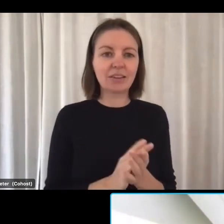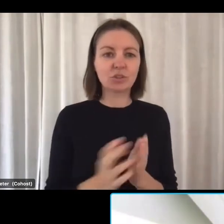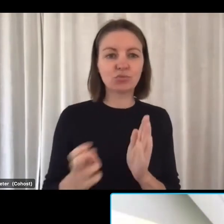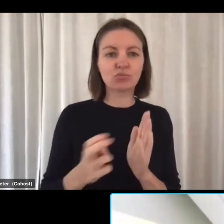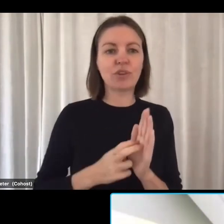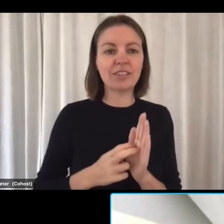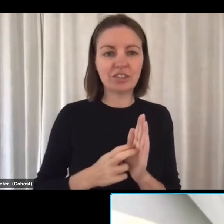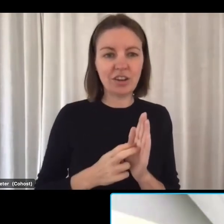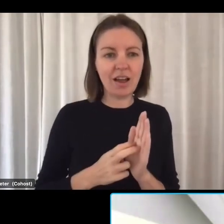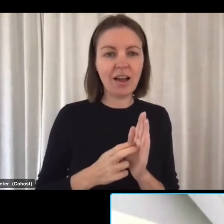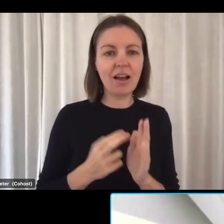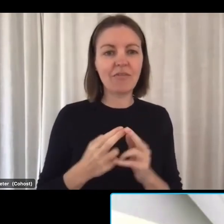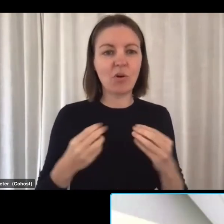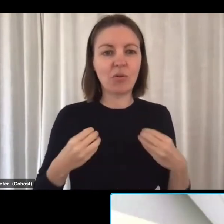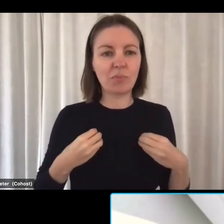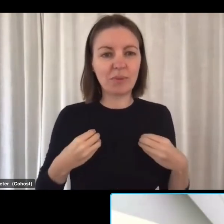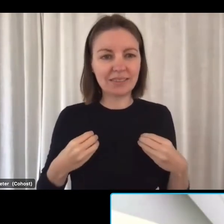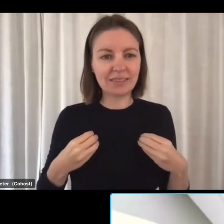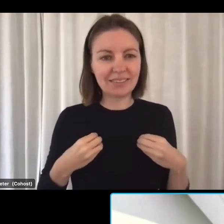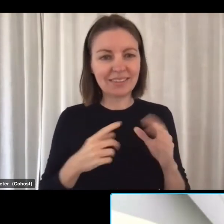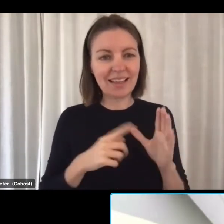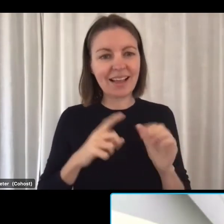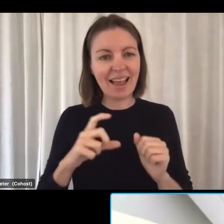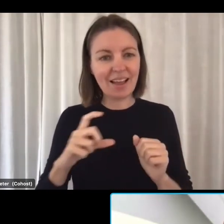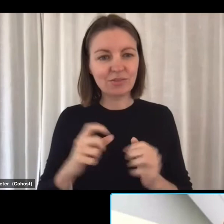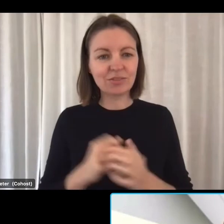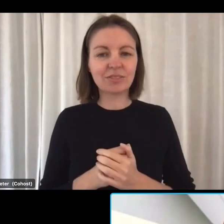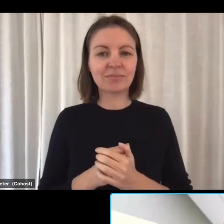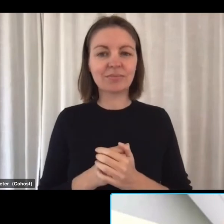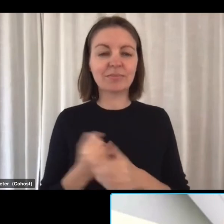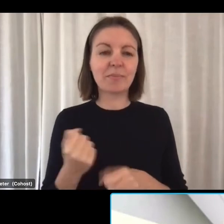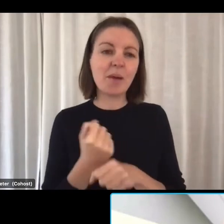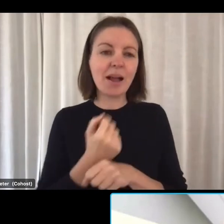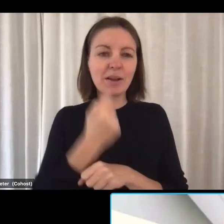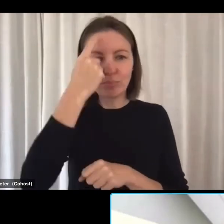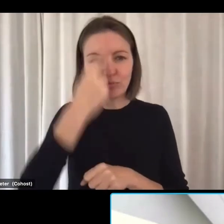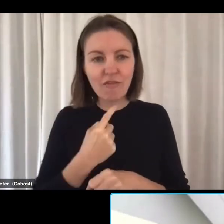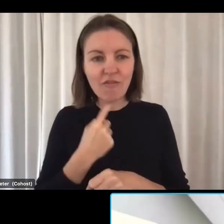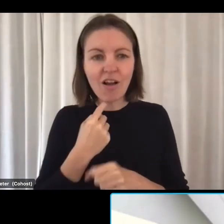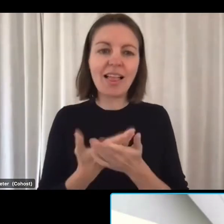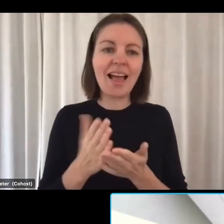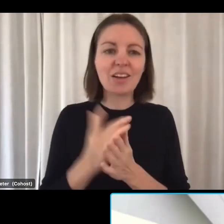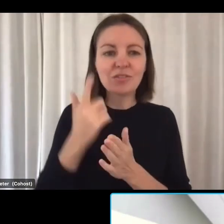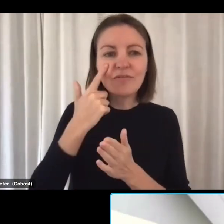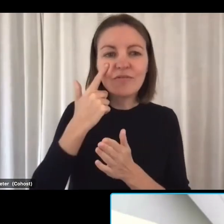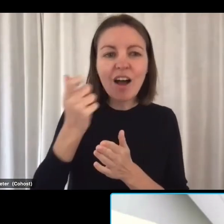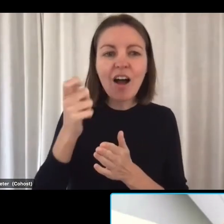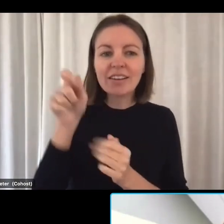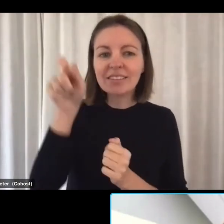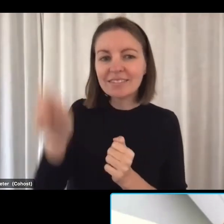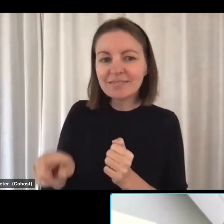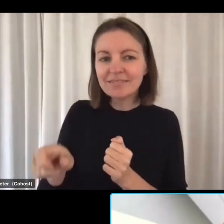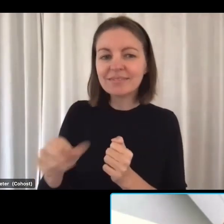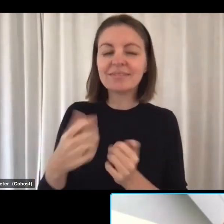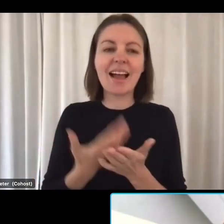business account, creating a business profile, finding a candidate, creating a job ad,